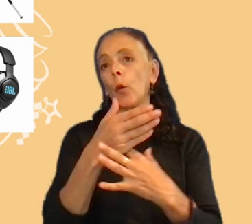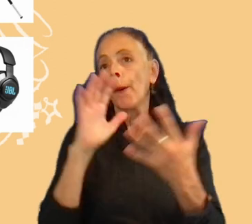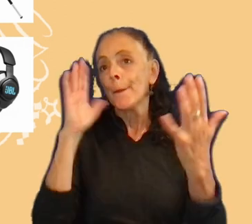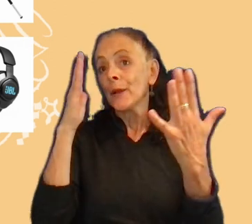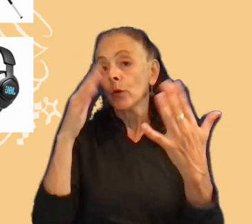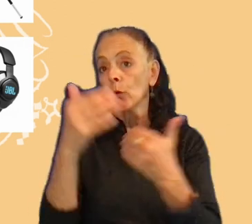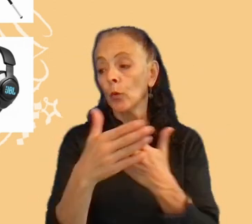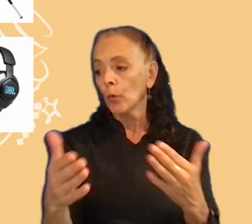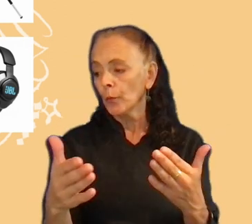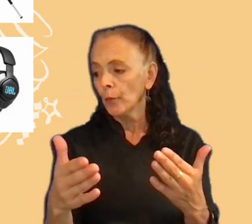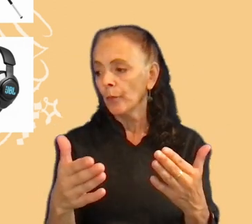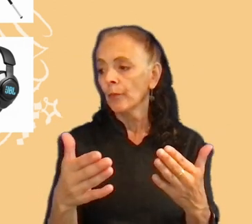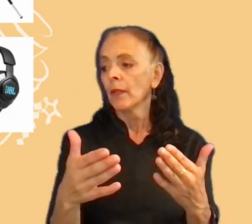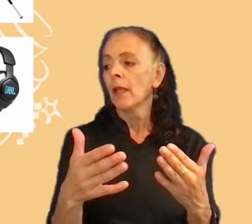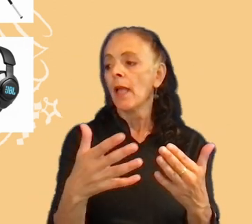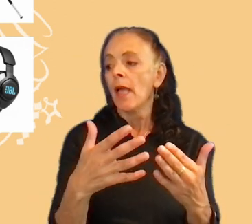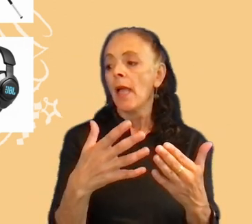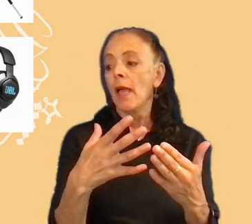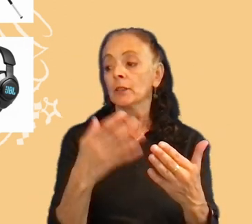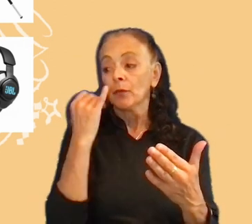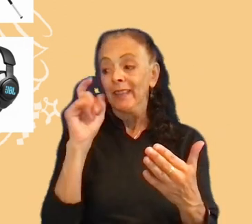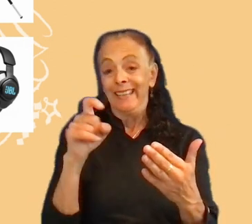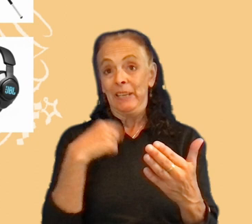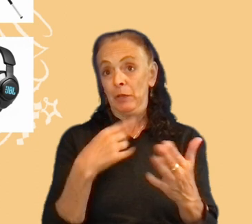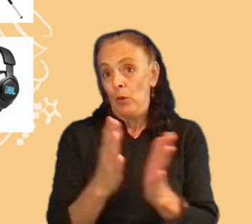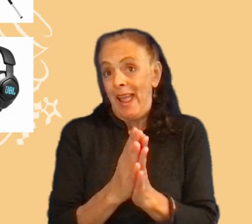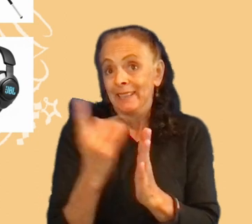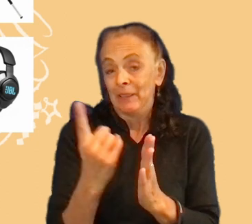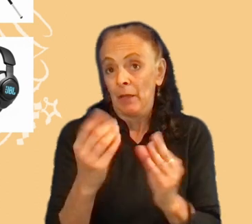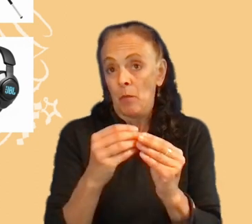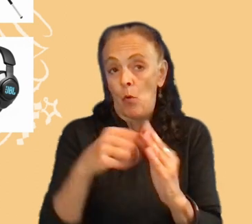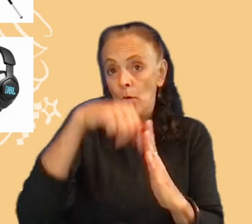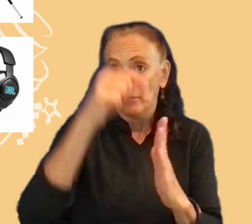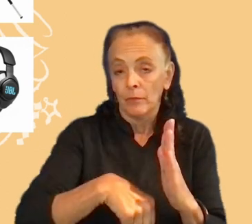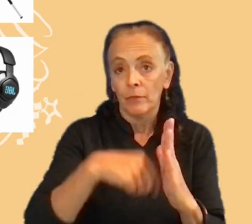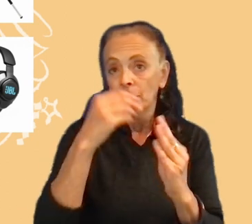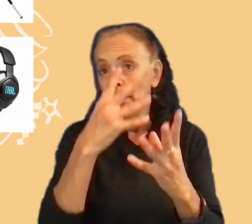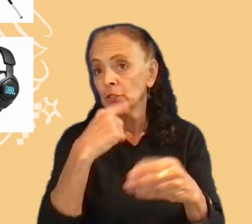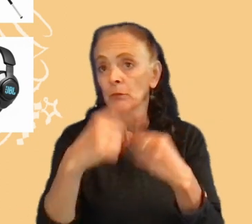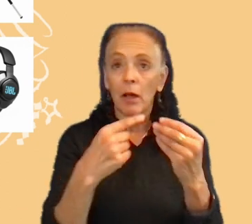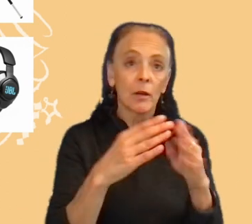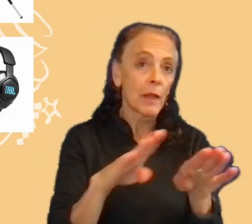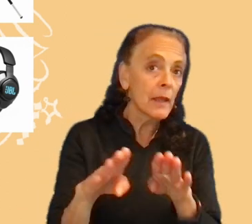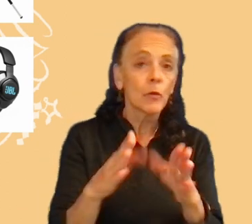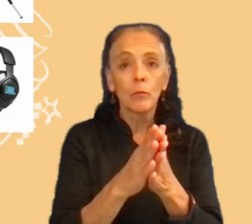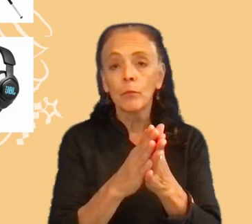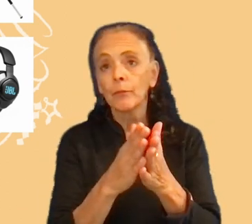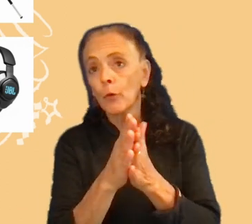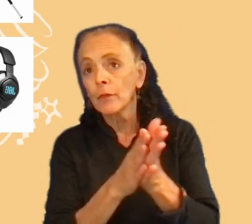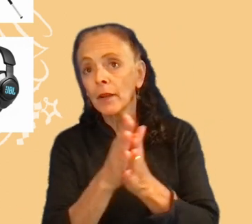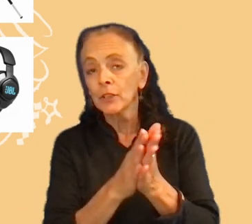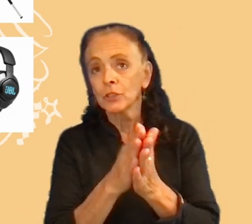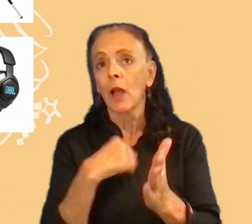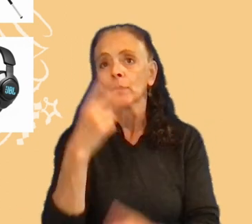was shared. So, if they needed me to ask in-depth information about behavior or motivation, I would read on